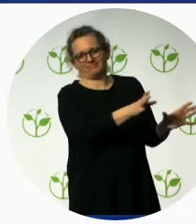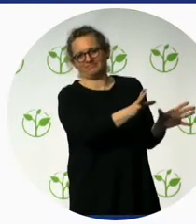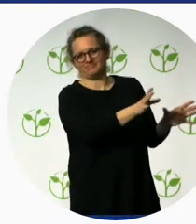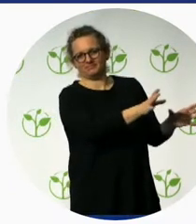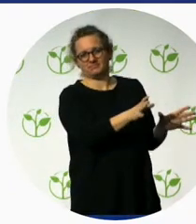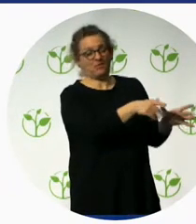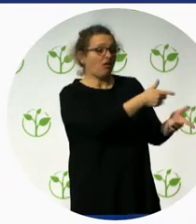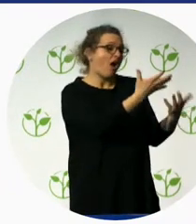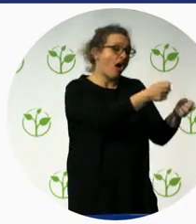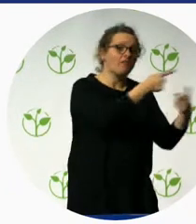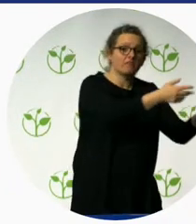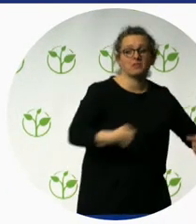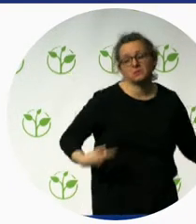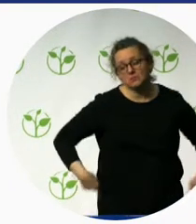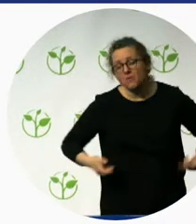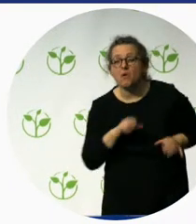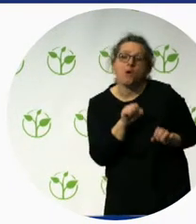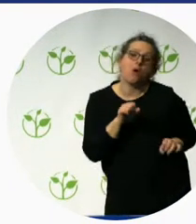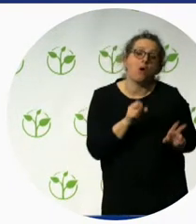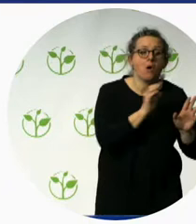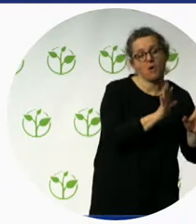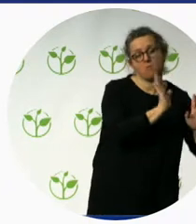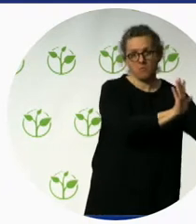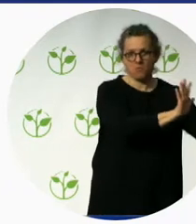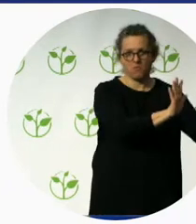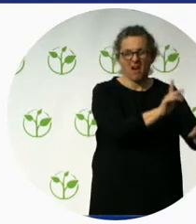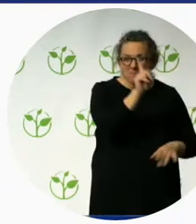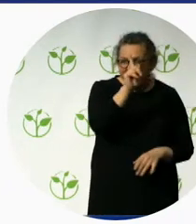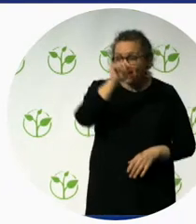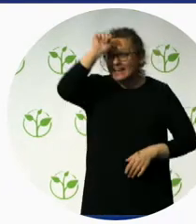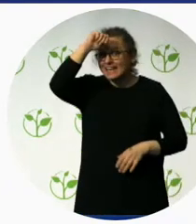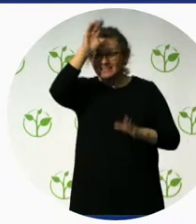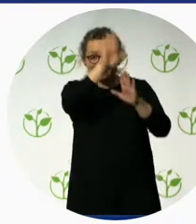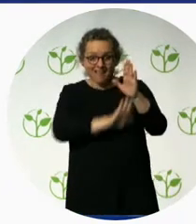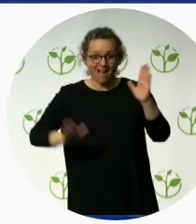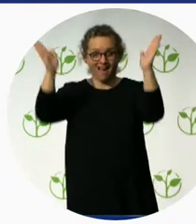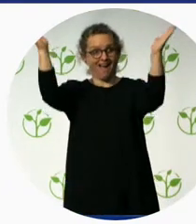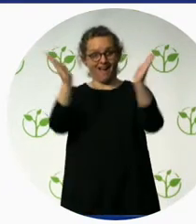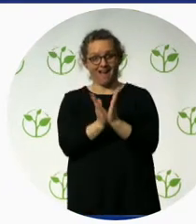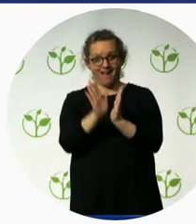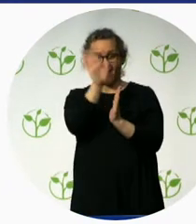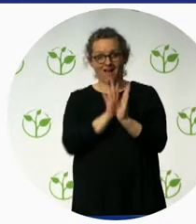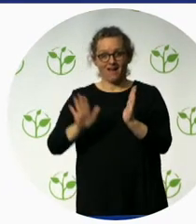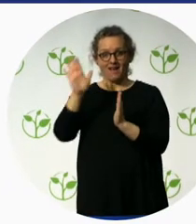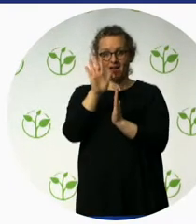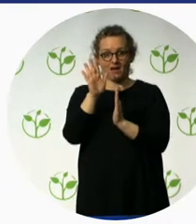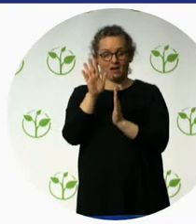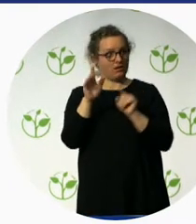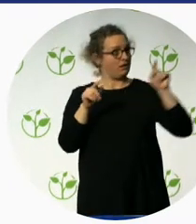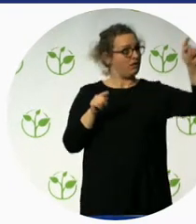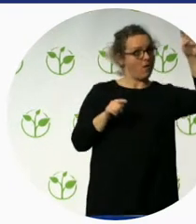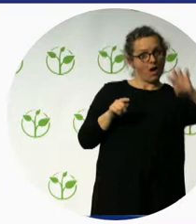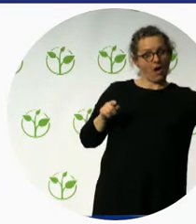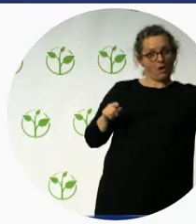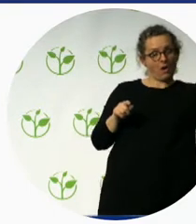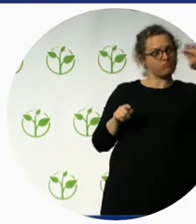people from other countries don't even consider India as a destination. Because, yeah, so we are a developing country and in terms of